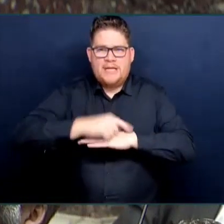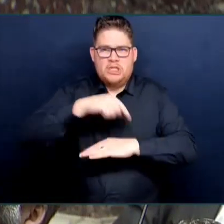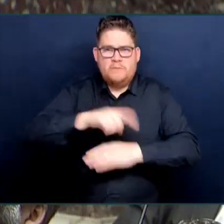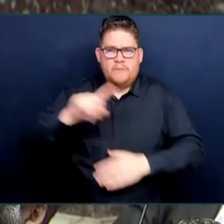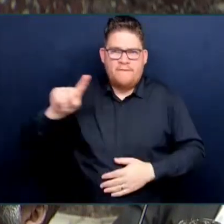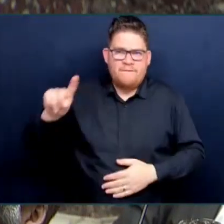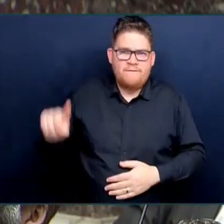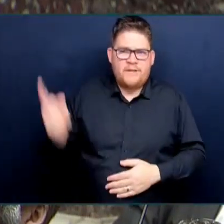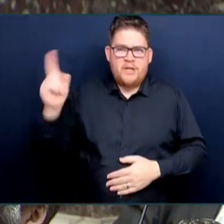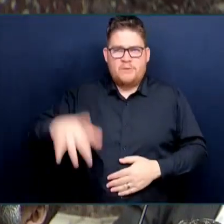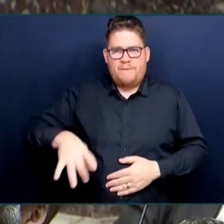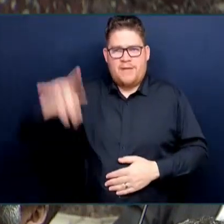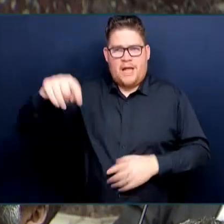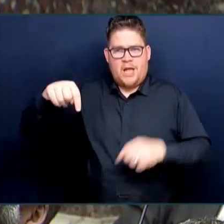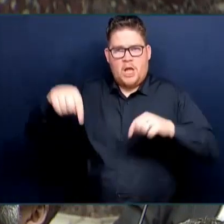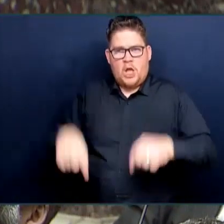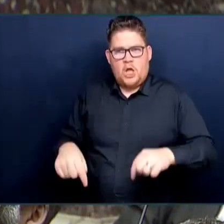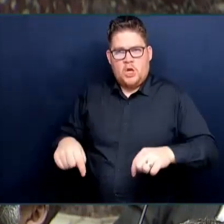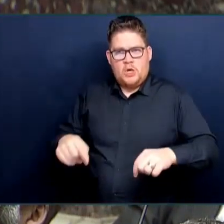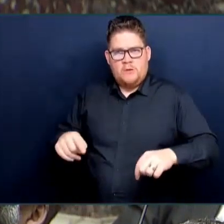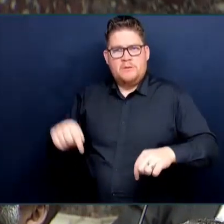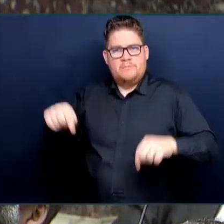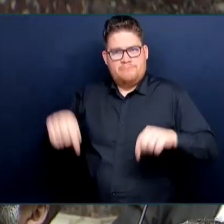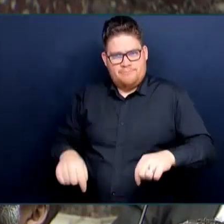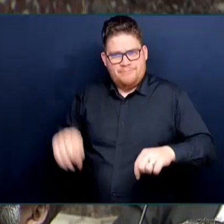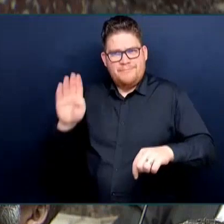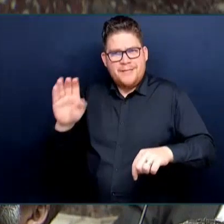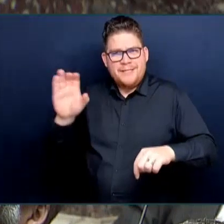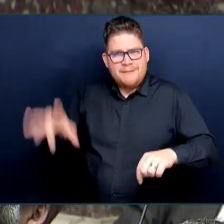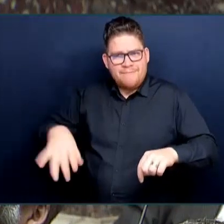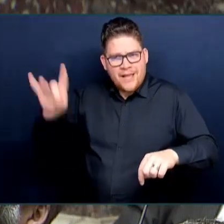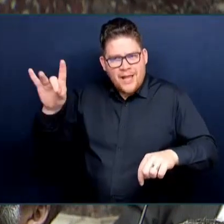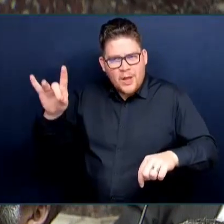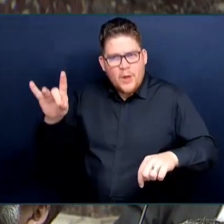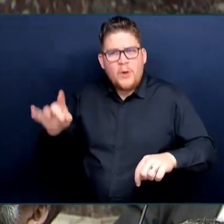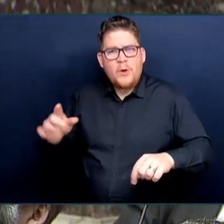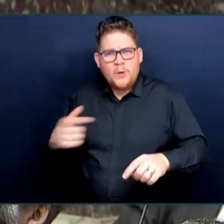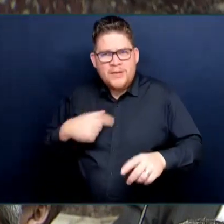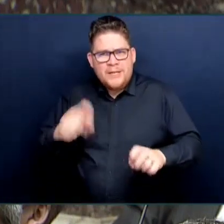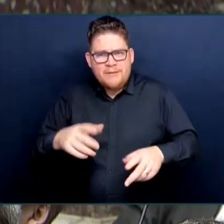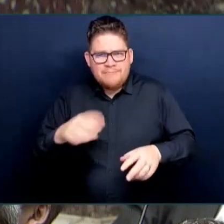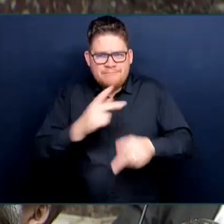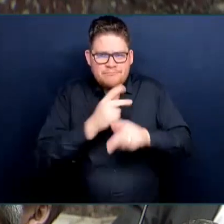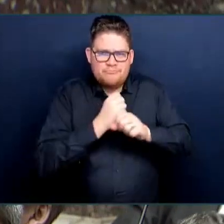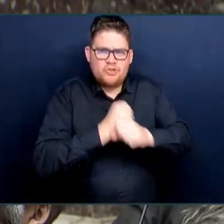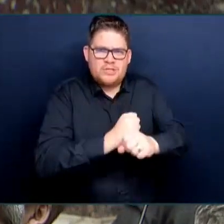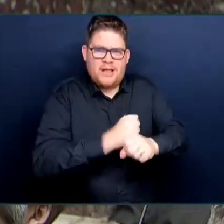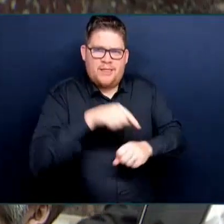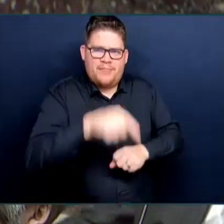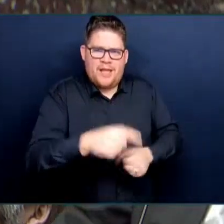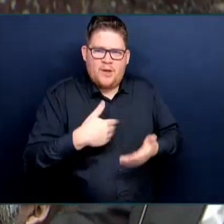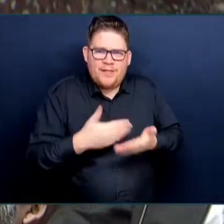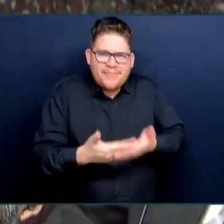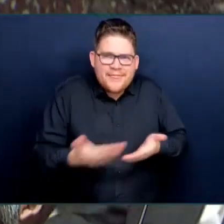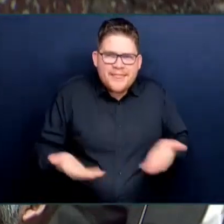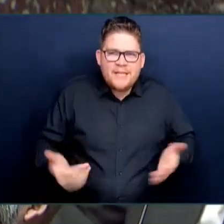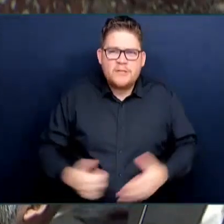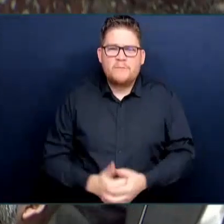British Columbia. Those are things we need to protect, and we need to be able to show British Columbians what they have. Members.